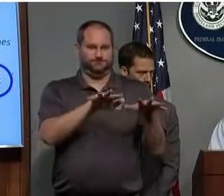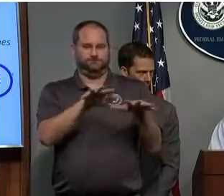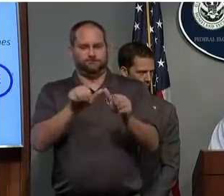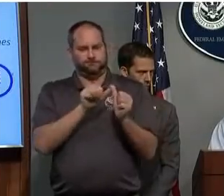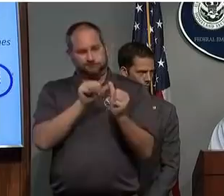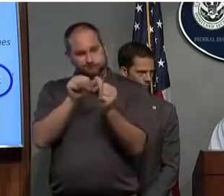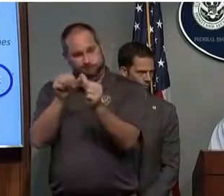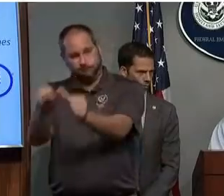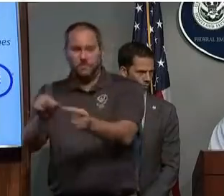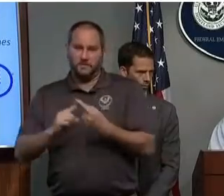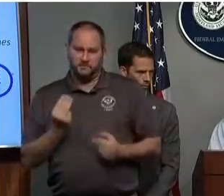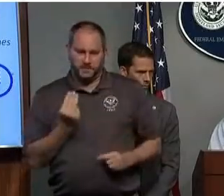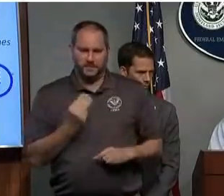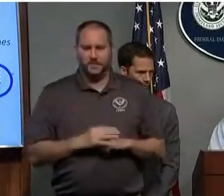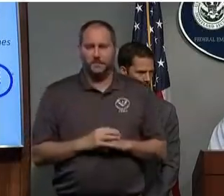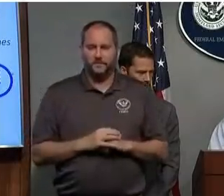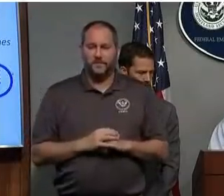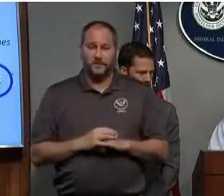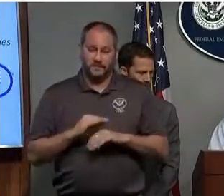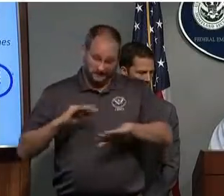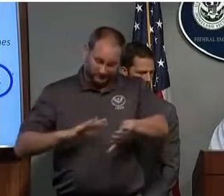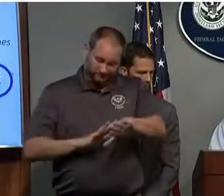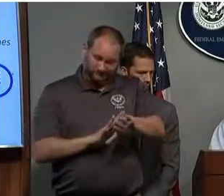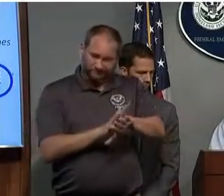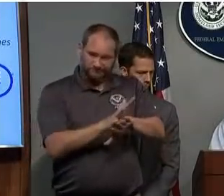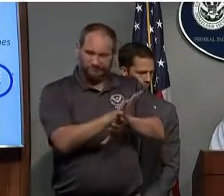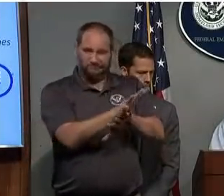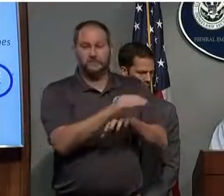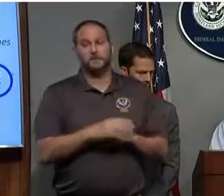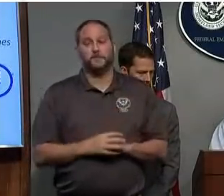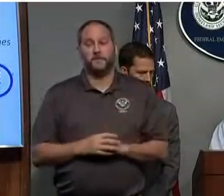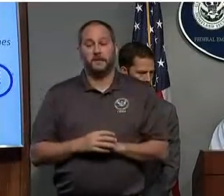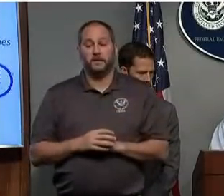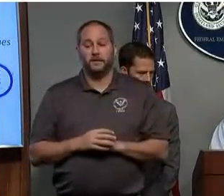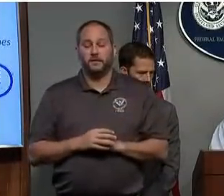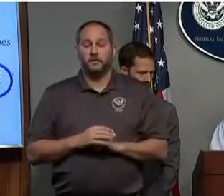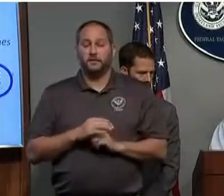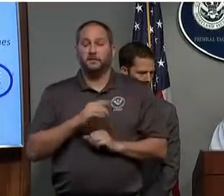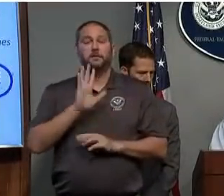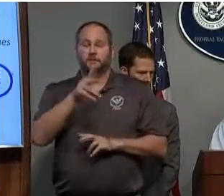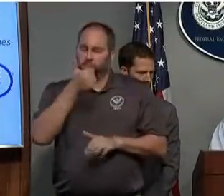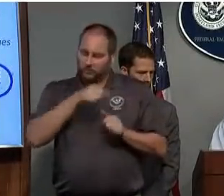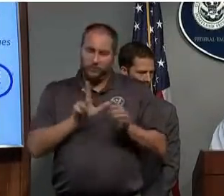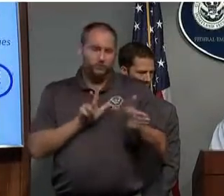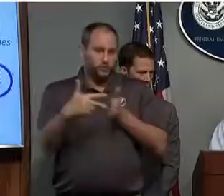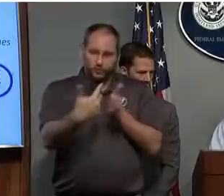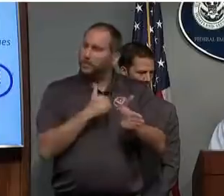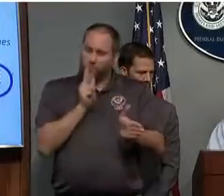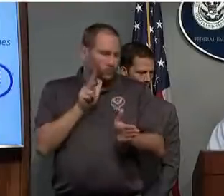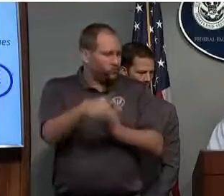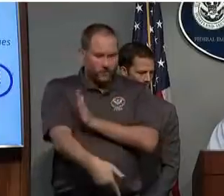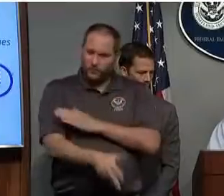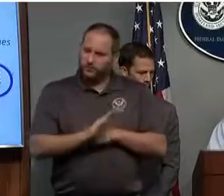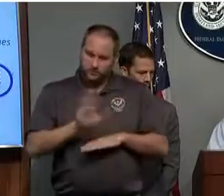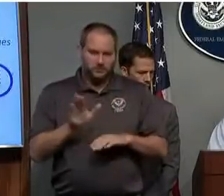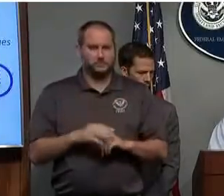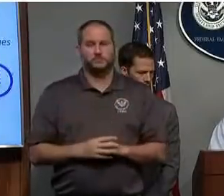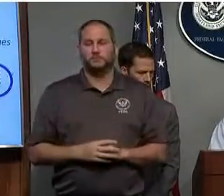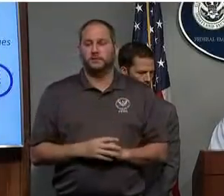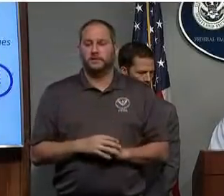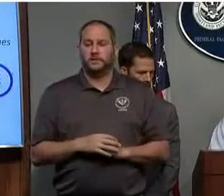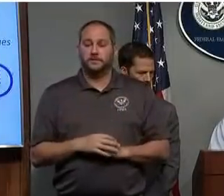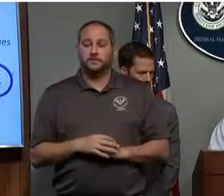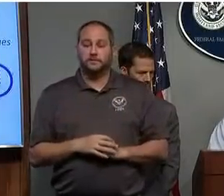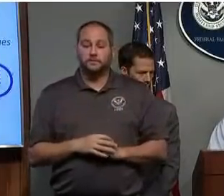Always remember, turn around, don't drown. That's the main thing that we always say. Concern beyond that